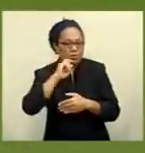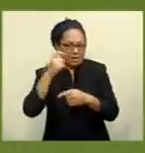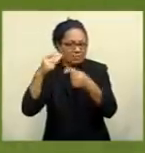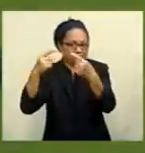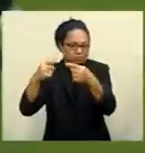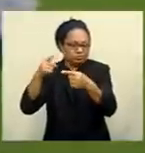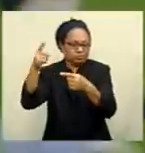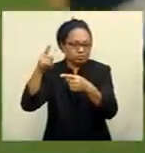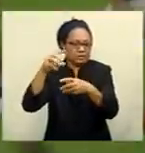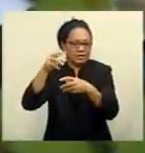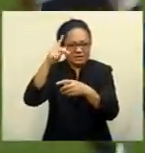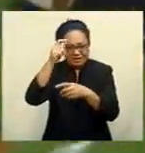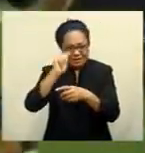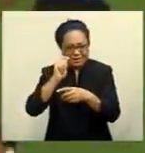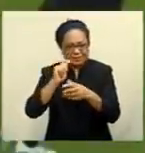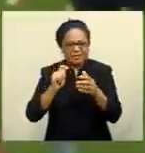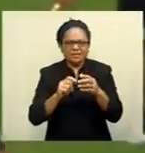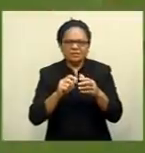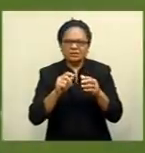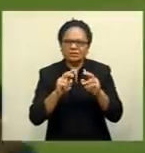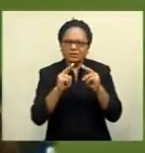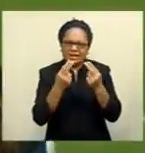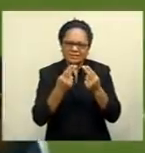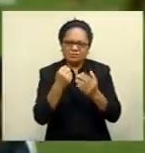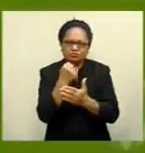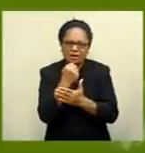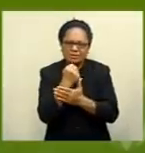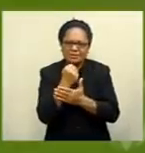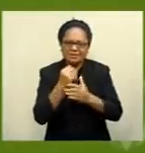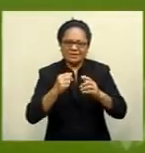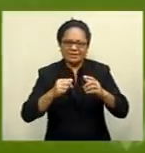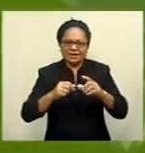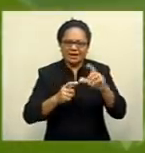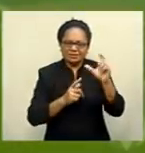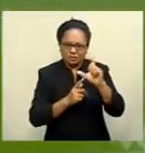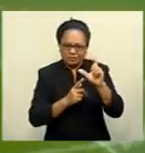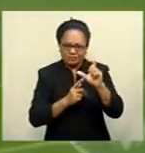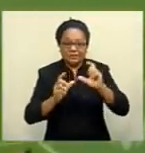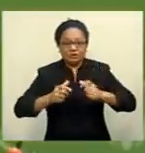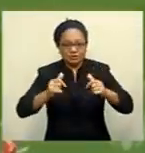for Zebre at the United Rugby Championship and EPCR Challenge Cup.